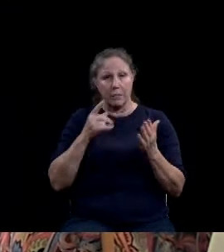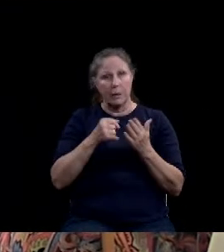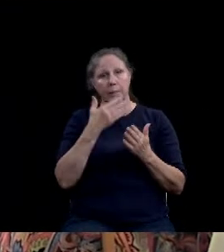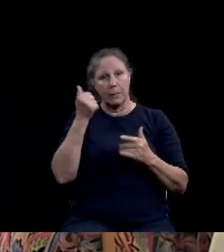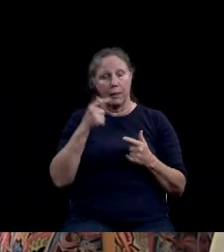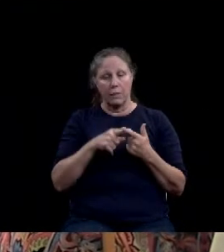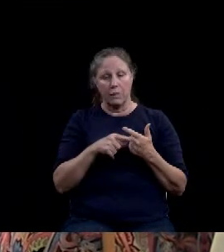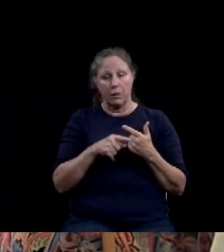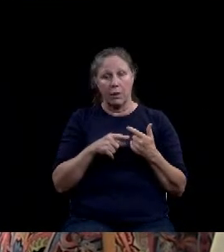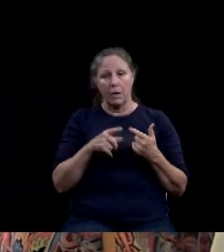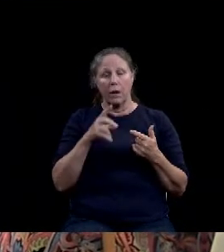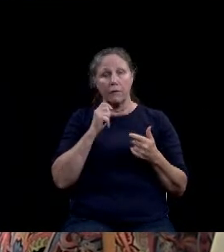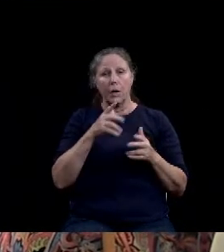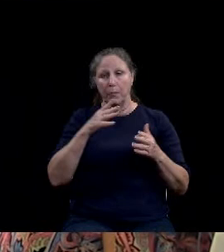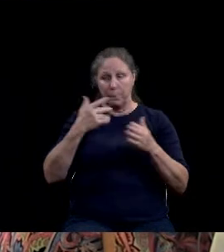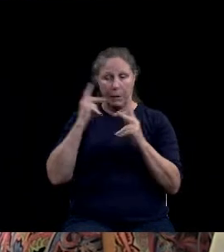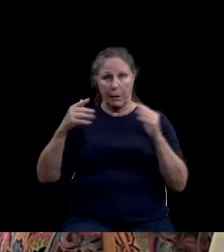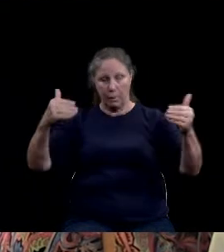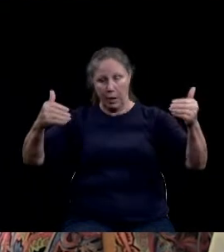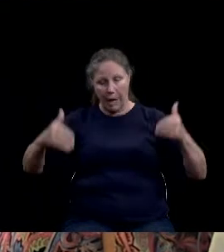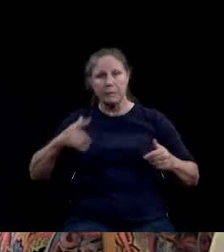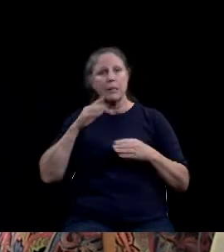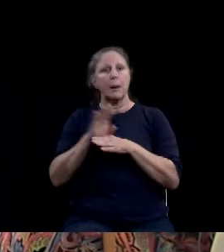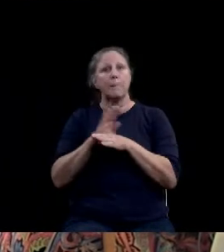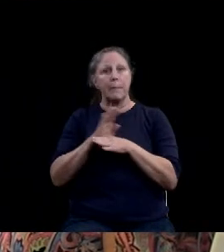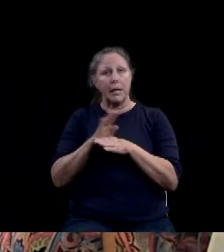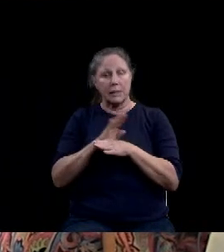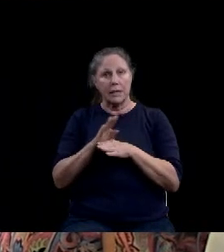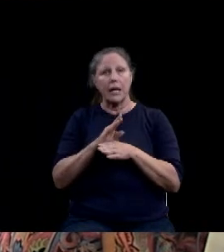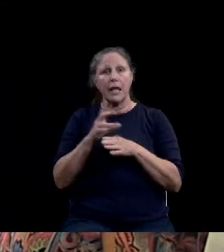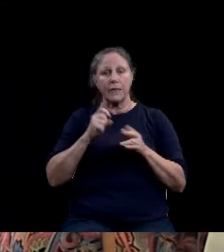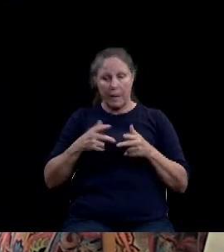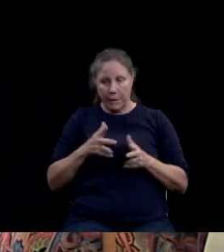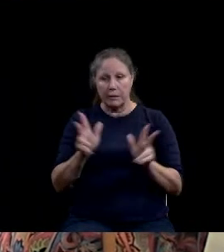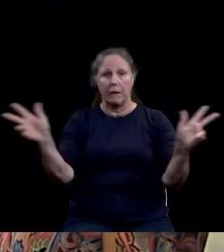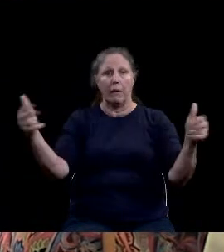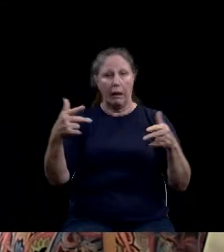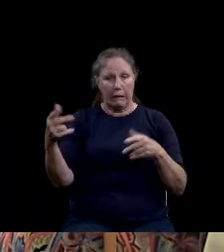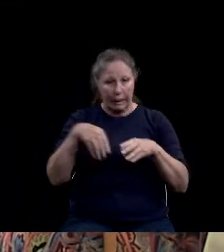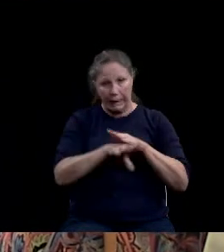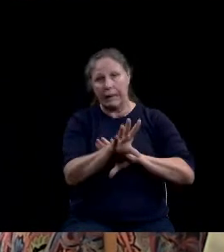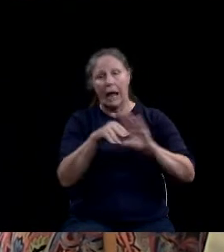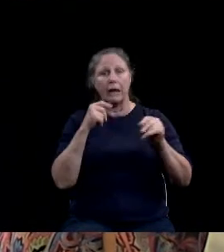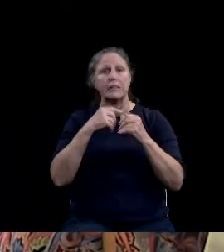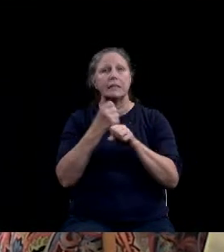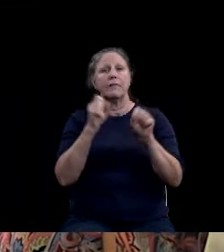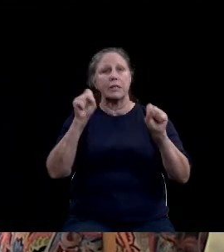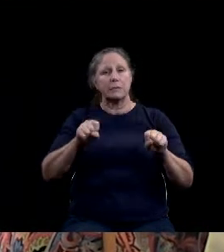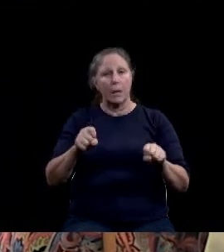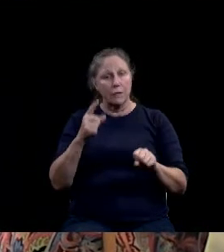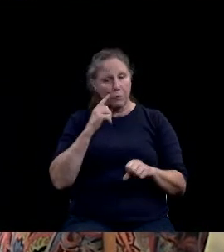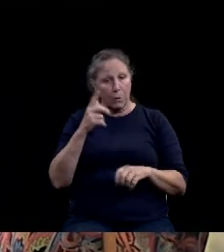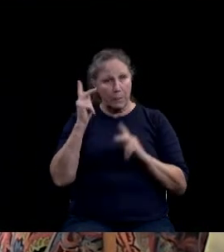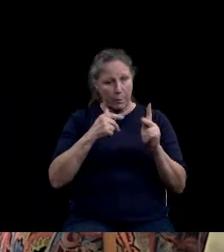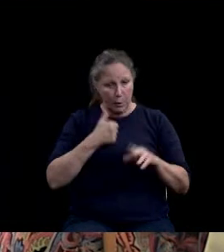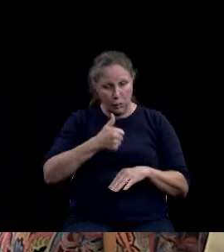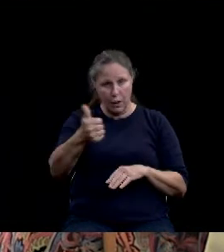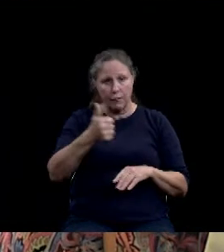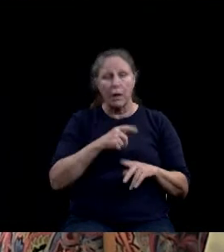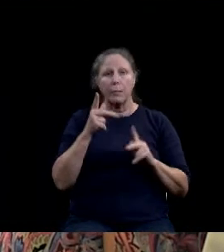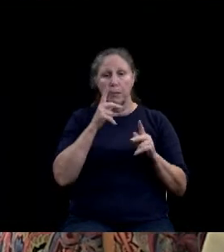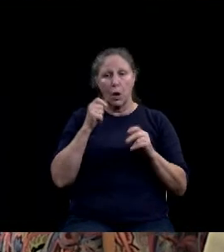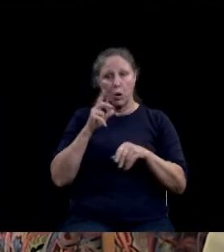properties that make the ingress and egress as safe as possible to the traveling public and to those who patronize commercial establishments.